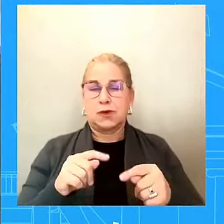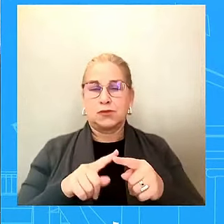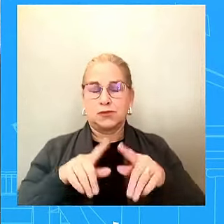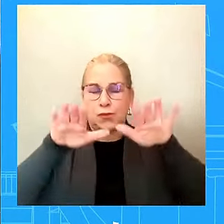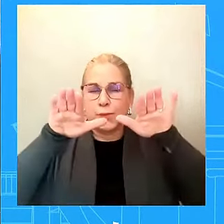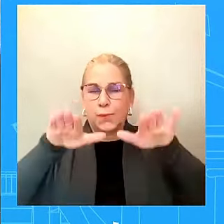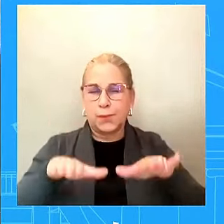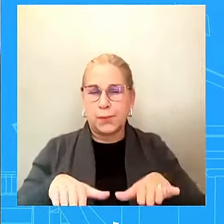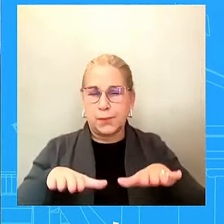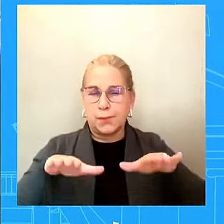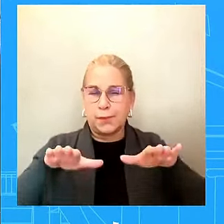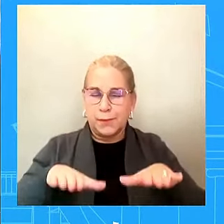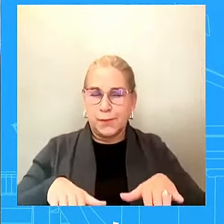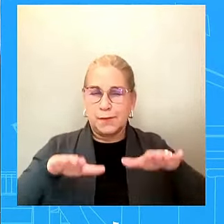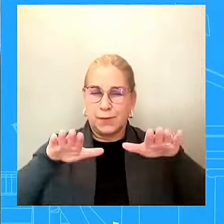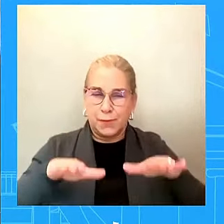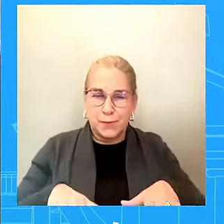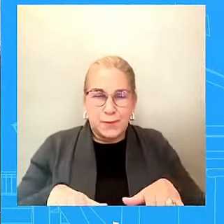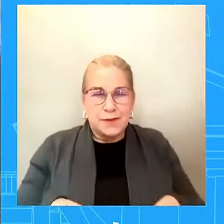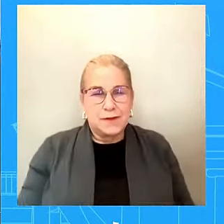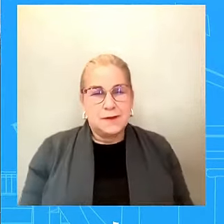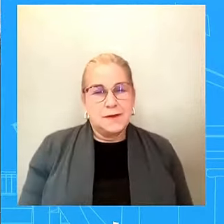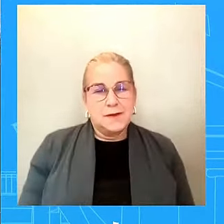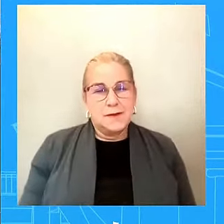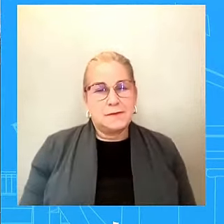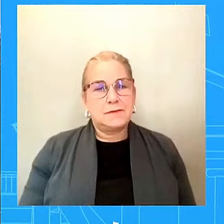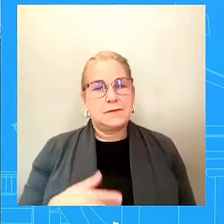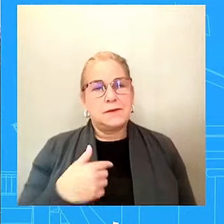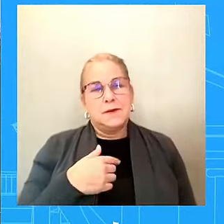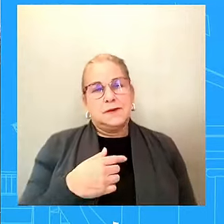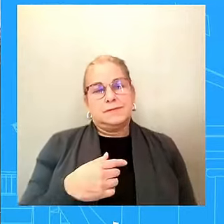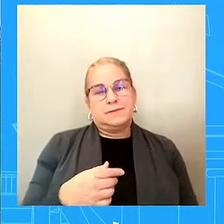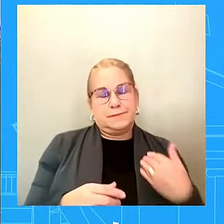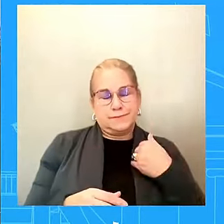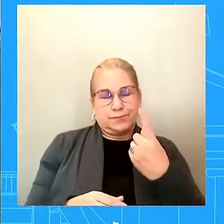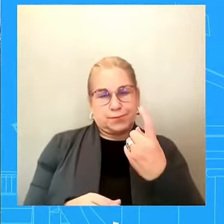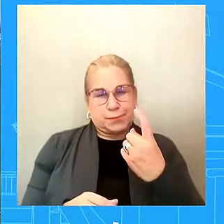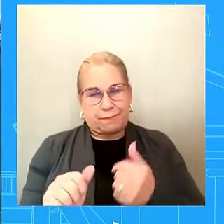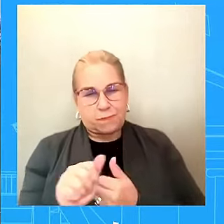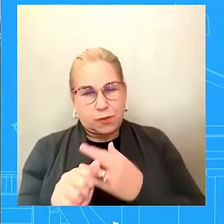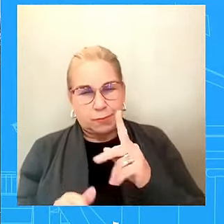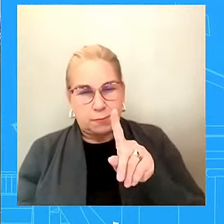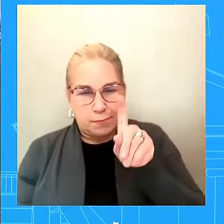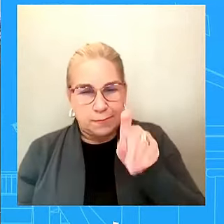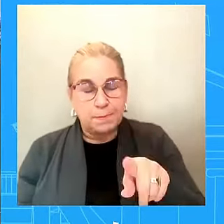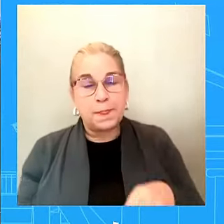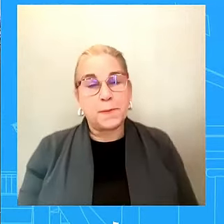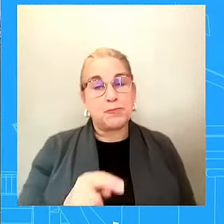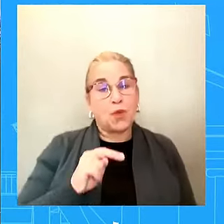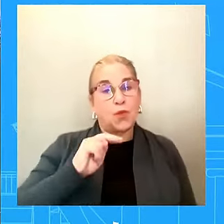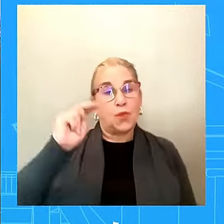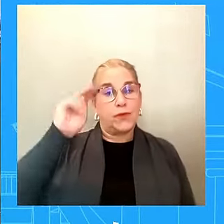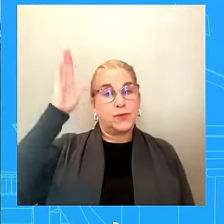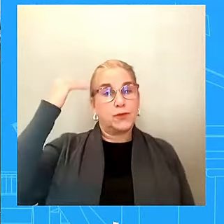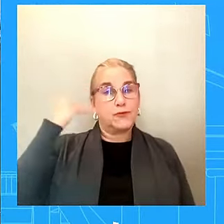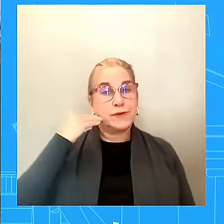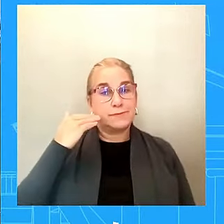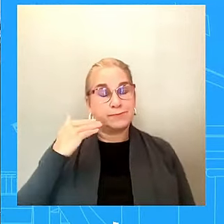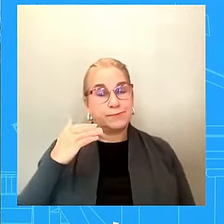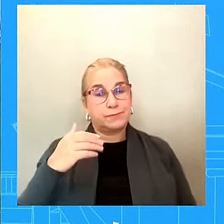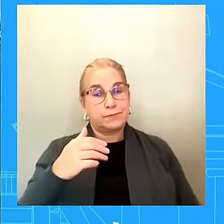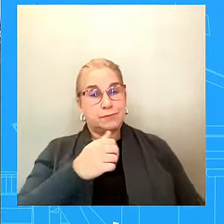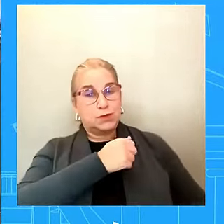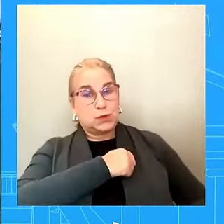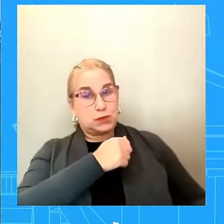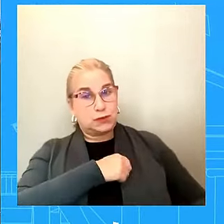because there are reporters that North Korea is, sending soldiers to fight, uh, with Russia in, in Ukraine. Some are suggesting